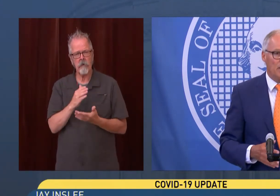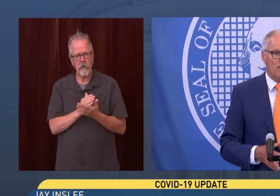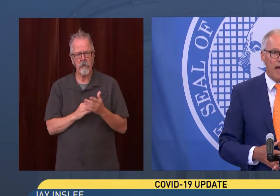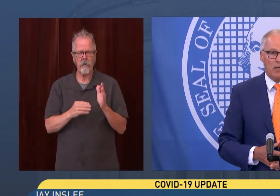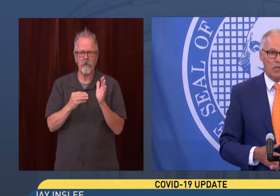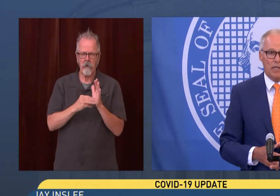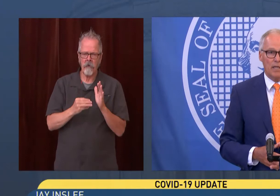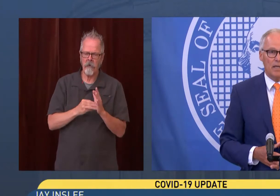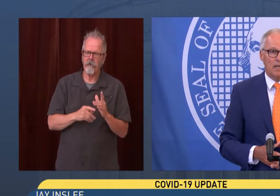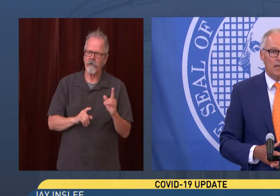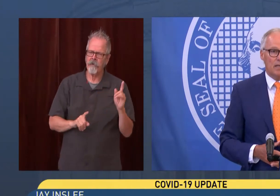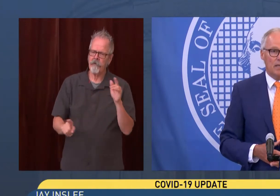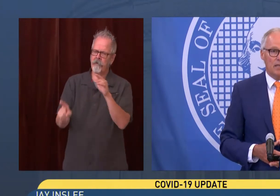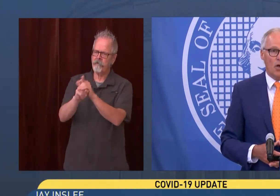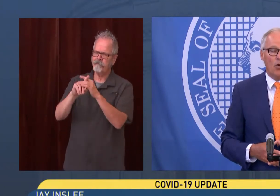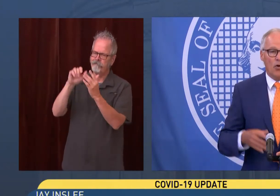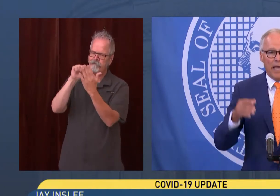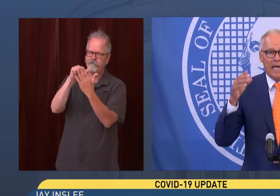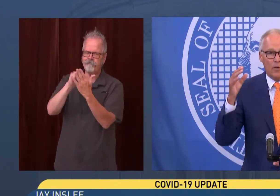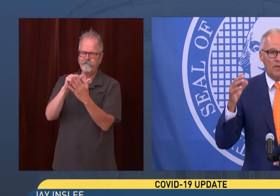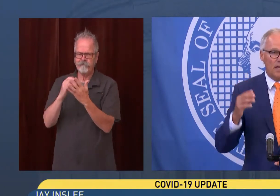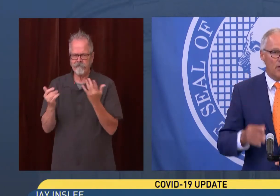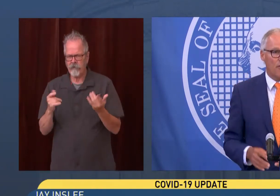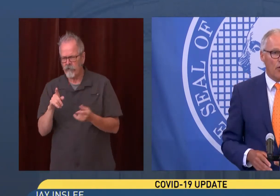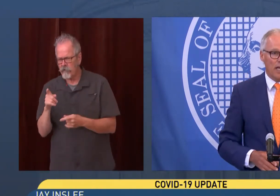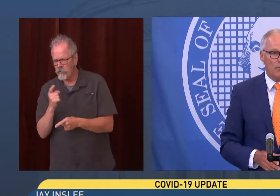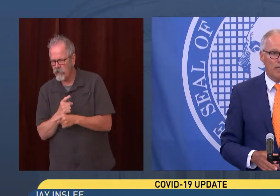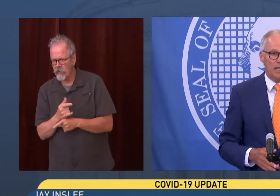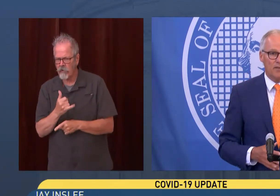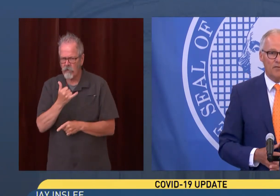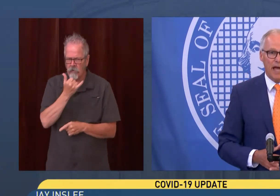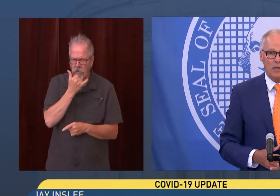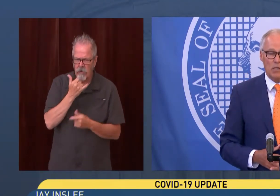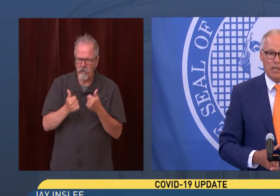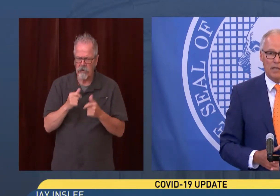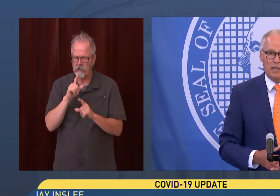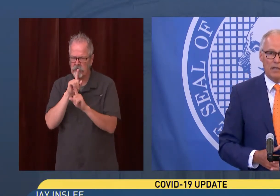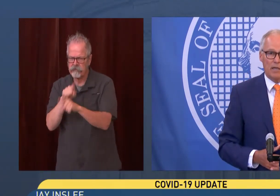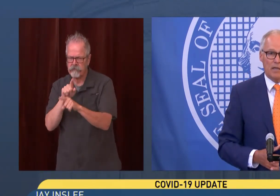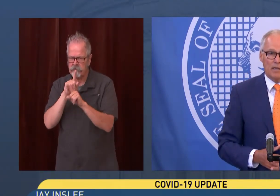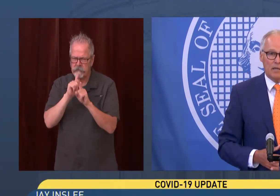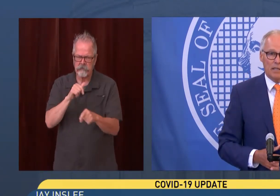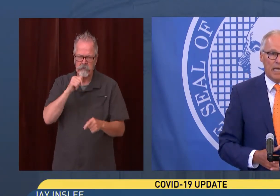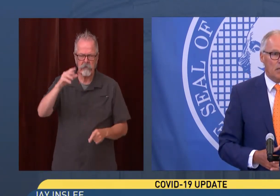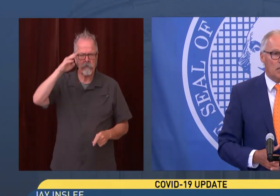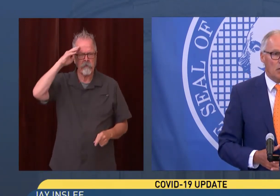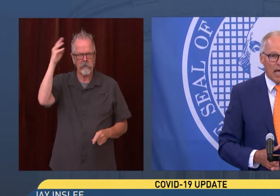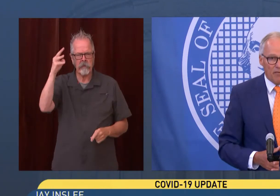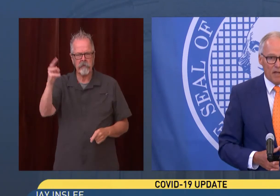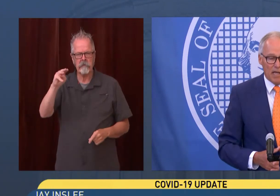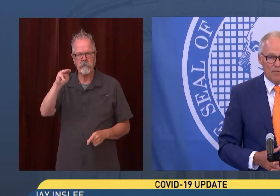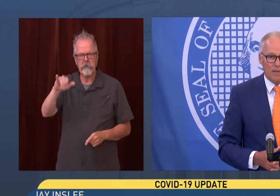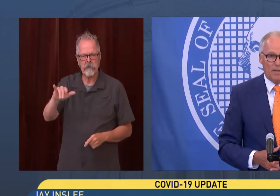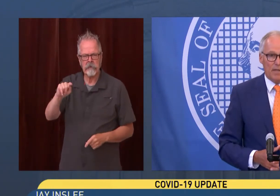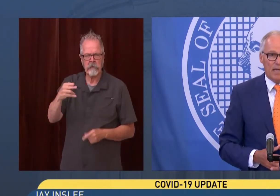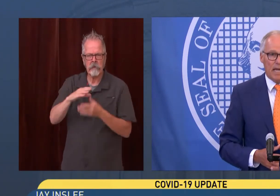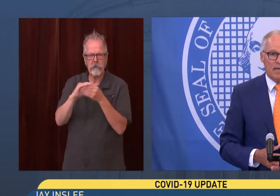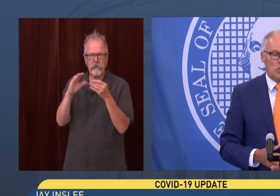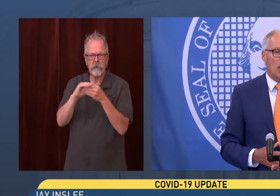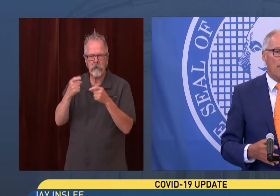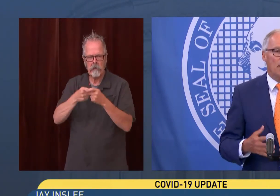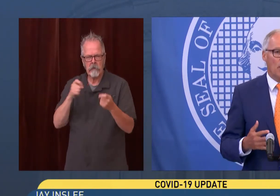truth about this vaccine. You don't grow antlers out of your forehead when you get this vaccine. You get your life saved.